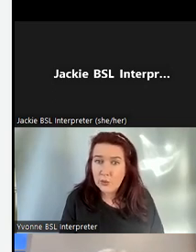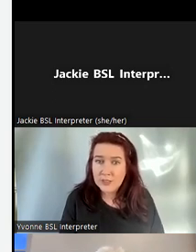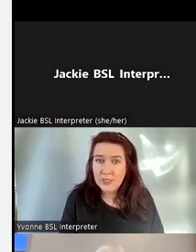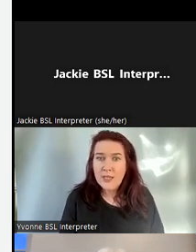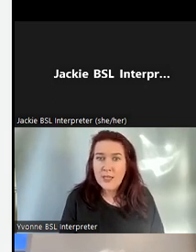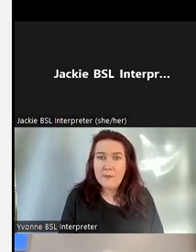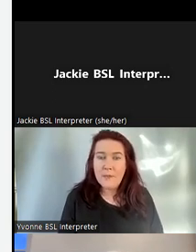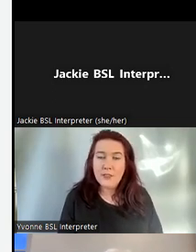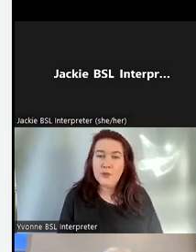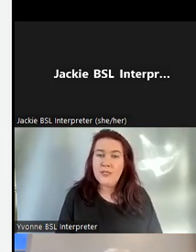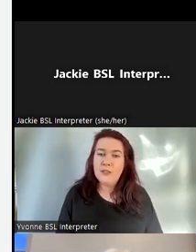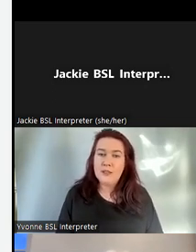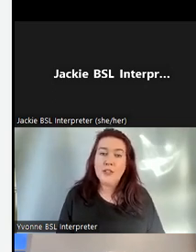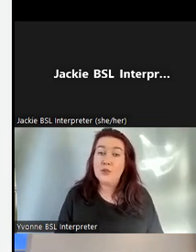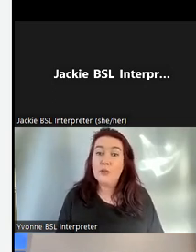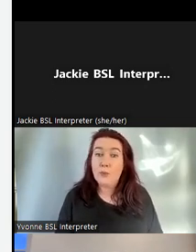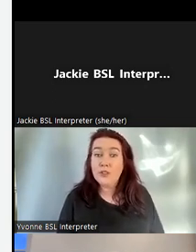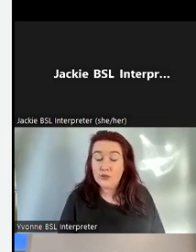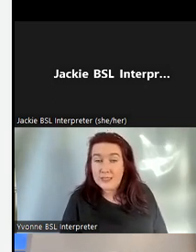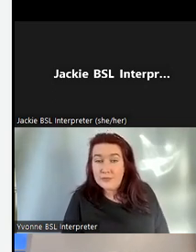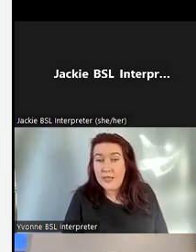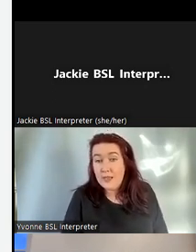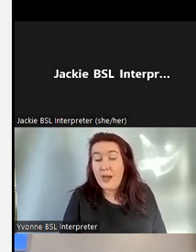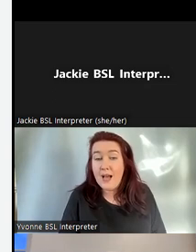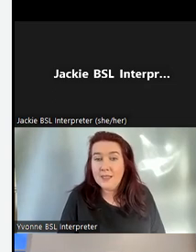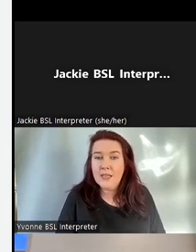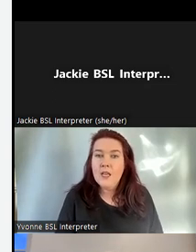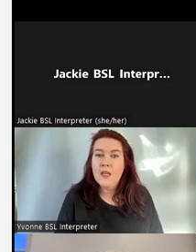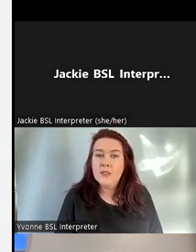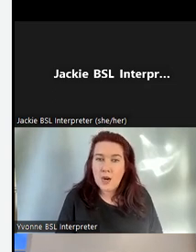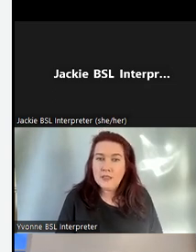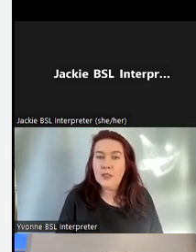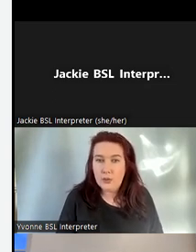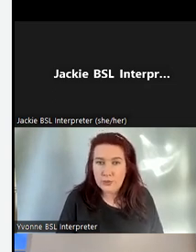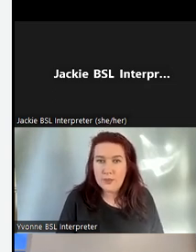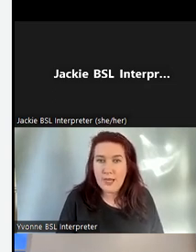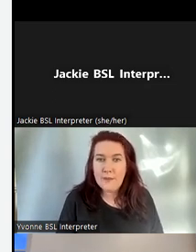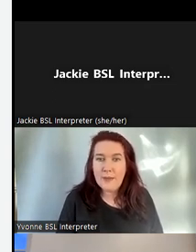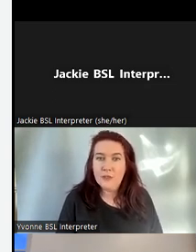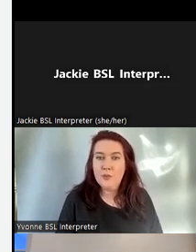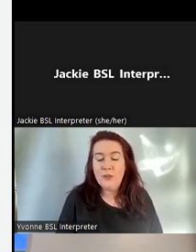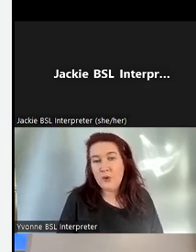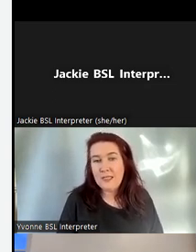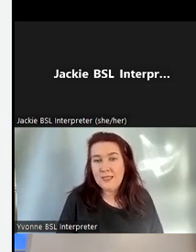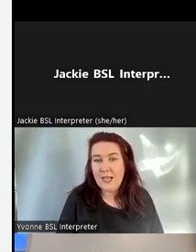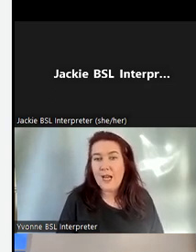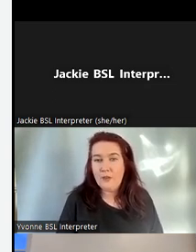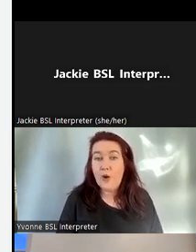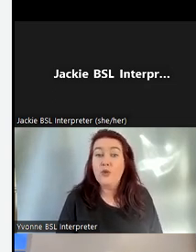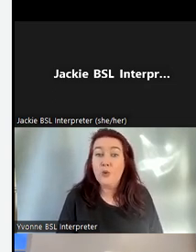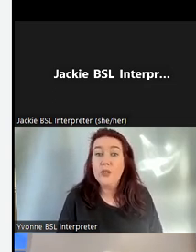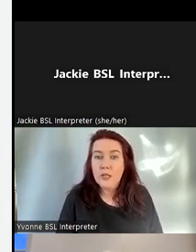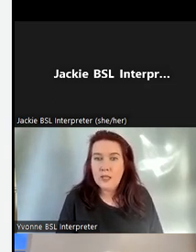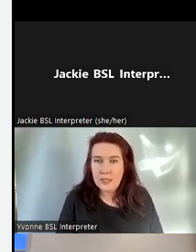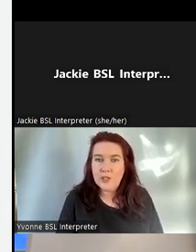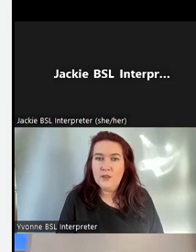being closed and so these natural repositories in the past started to close and so we saw the need to have